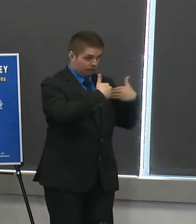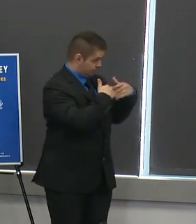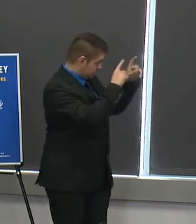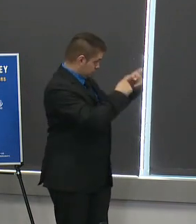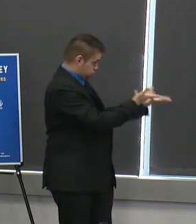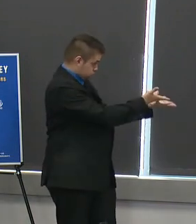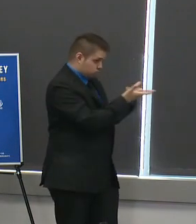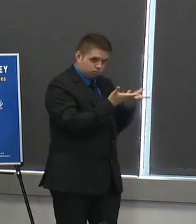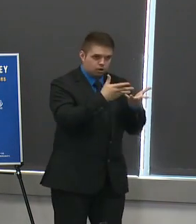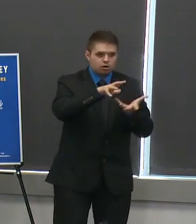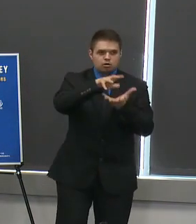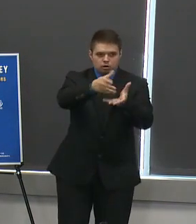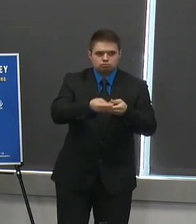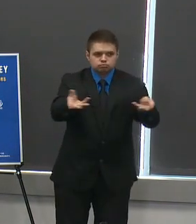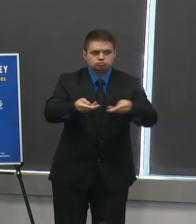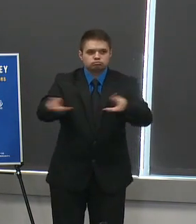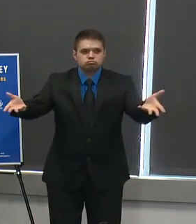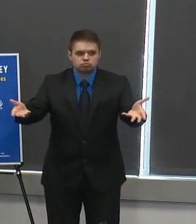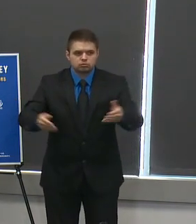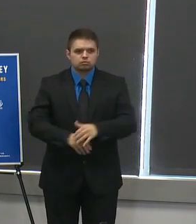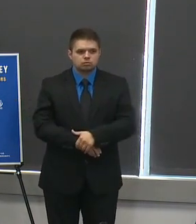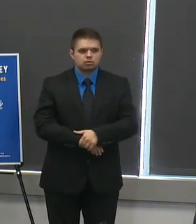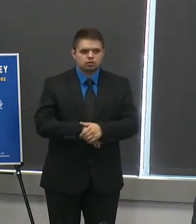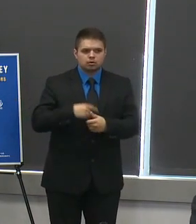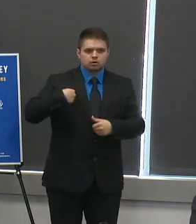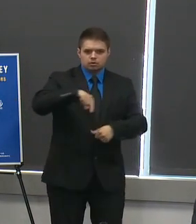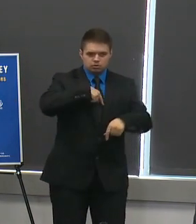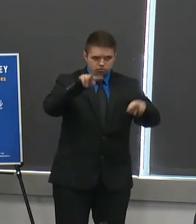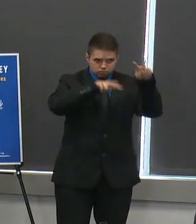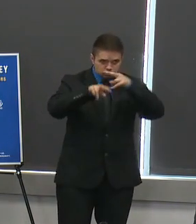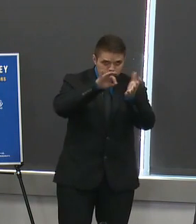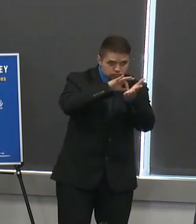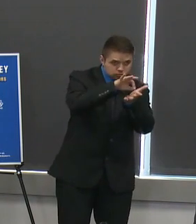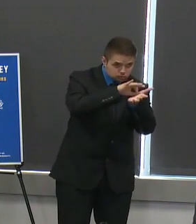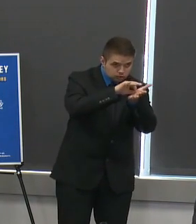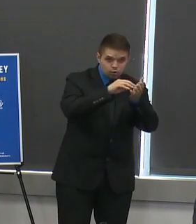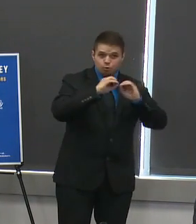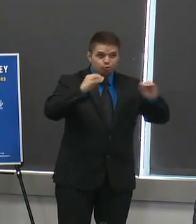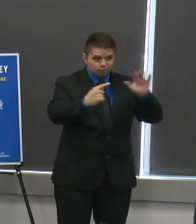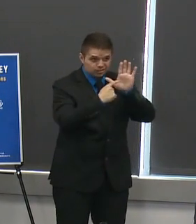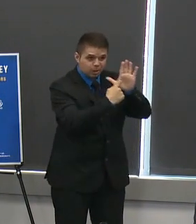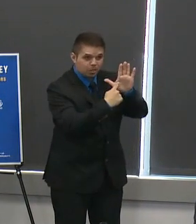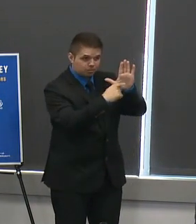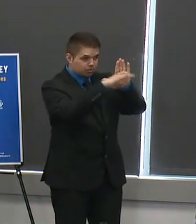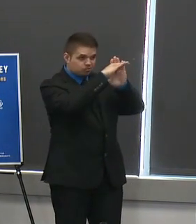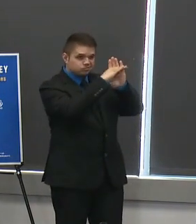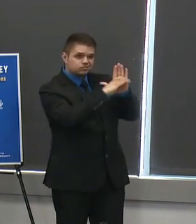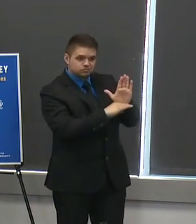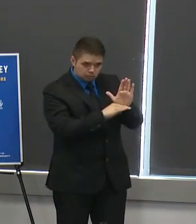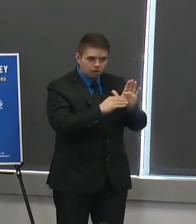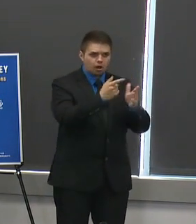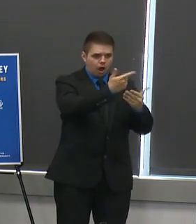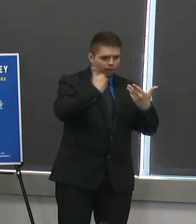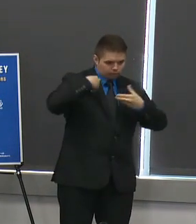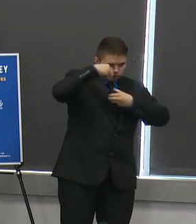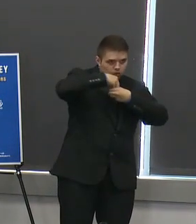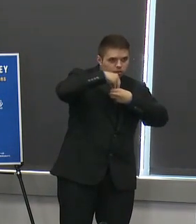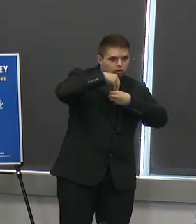of asymptomatic in the state did another question that we missed did you have another question